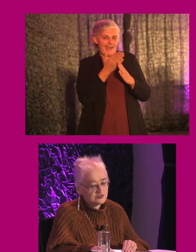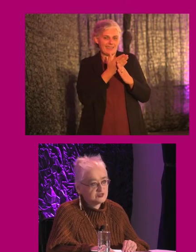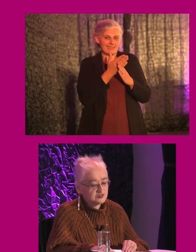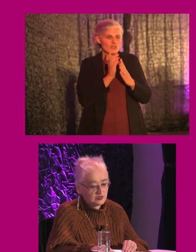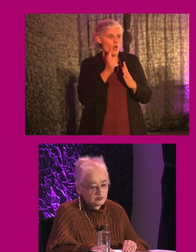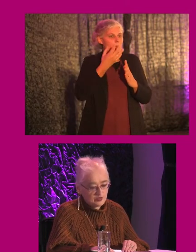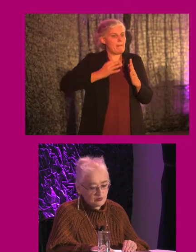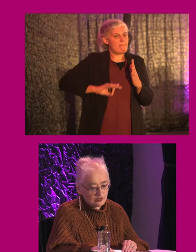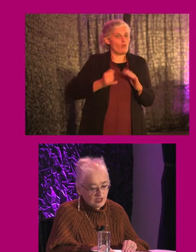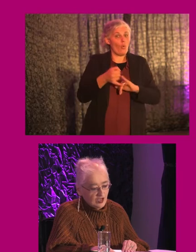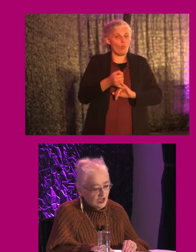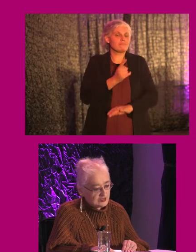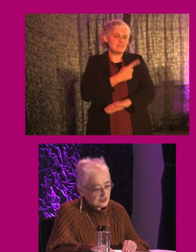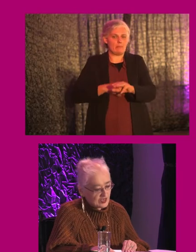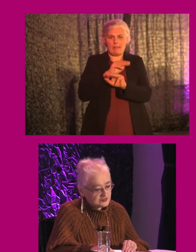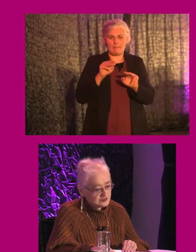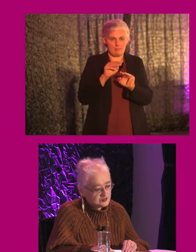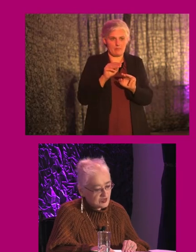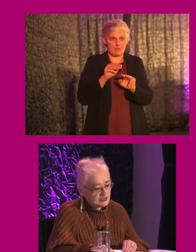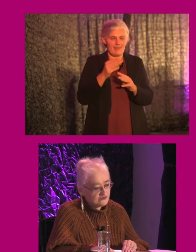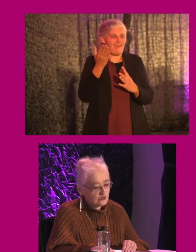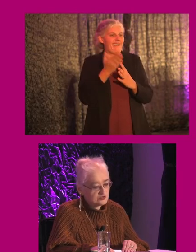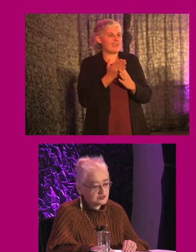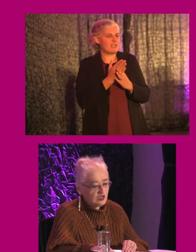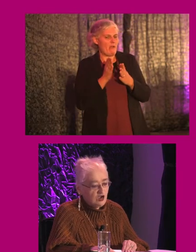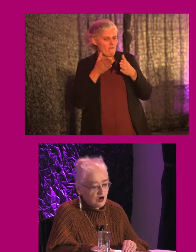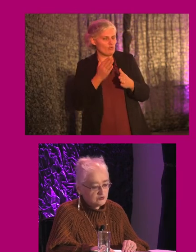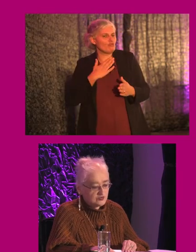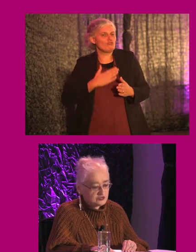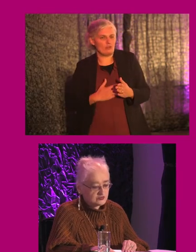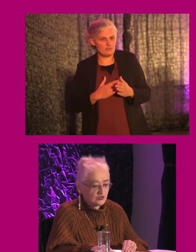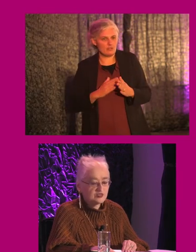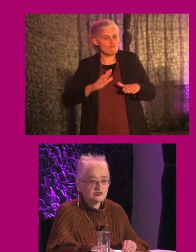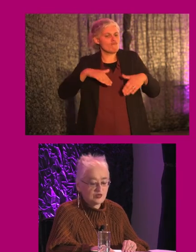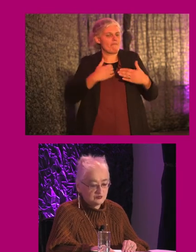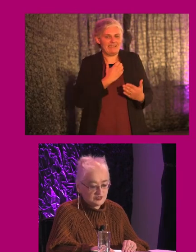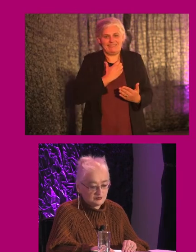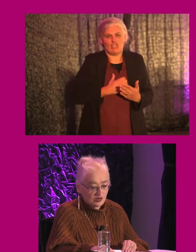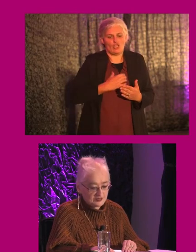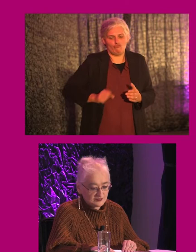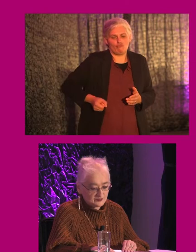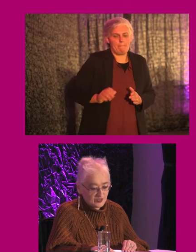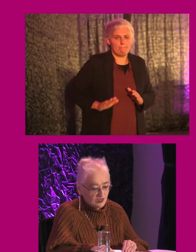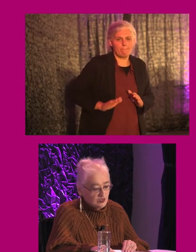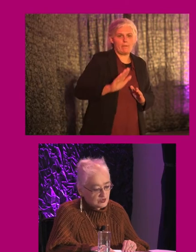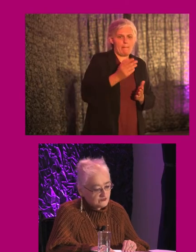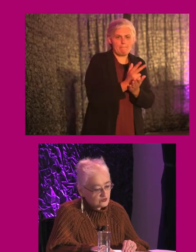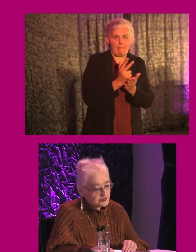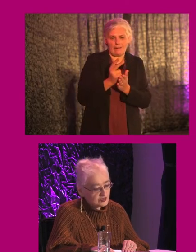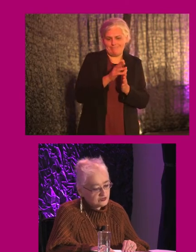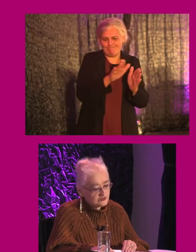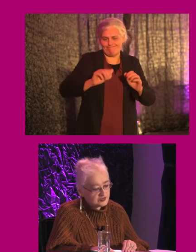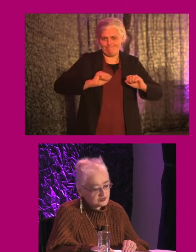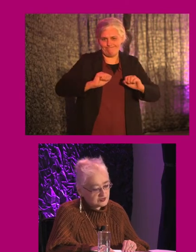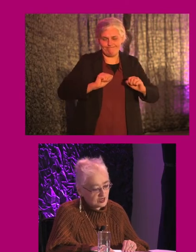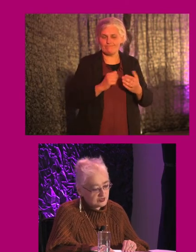benefits disabled people and that access is mainly focused on provision of toilets, ramps, and parking. By focusing